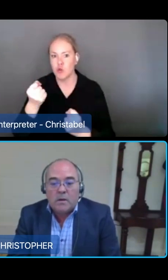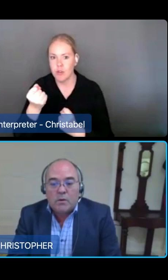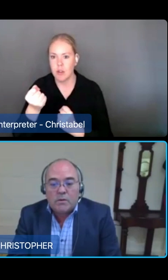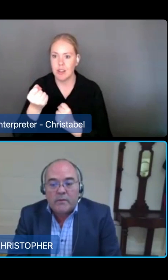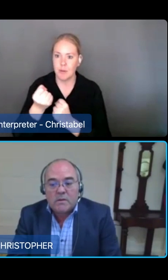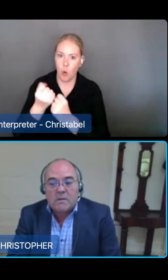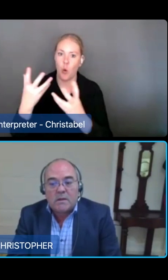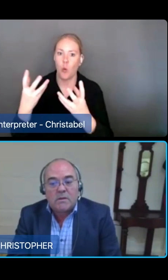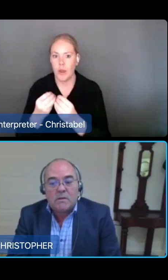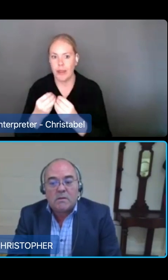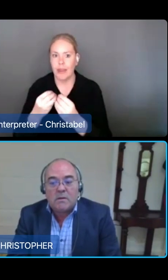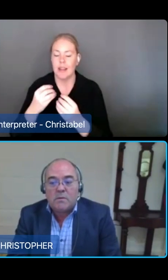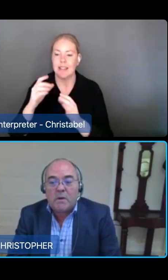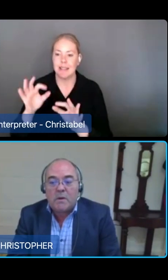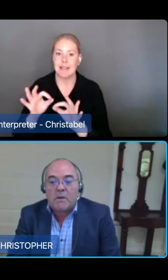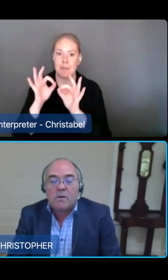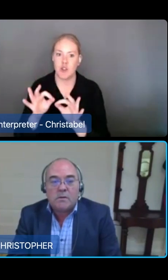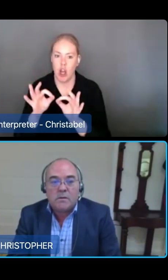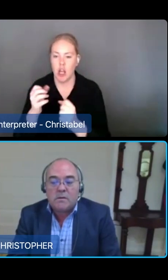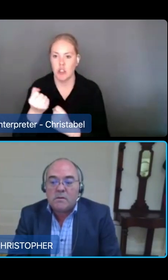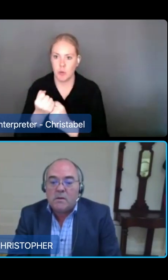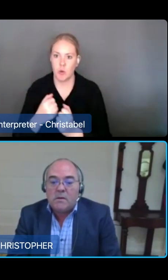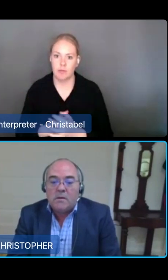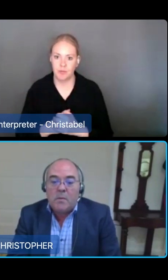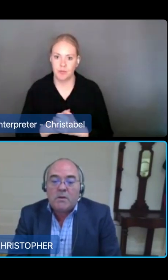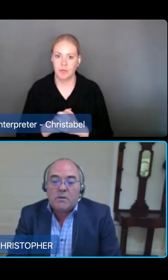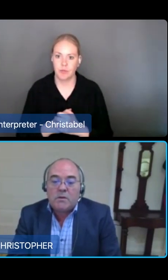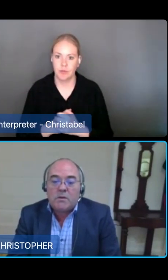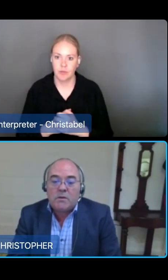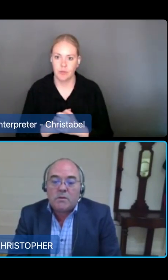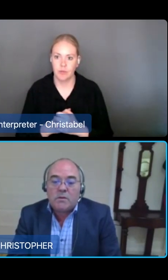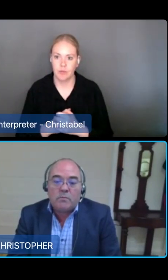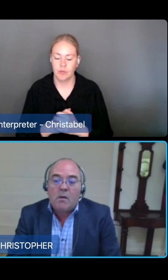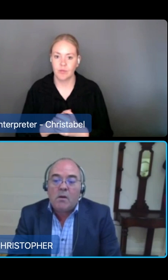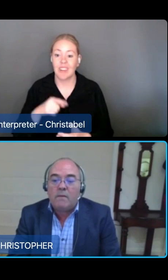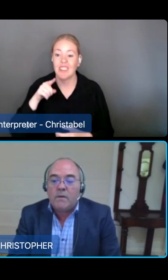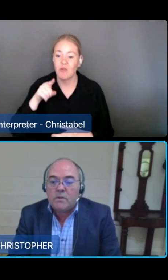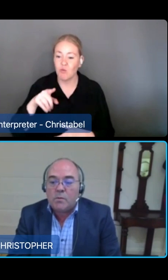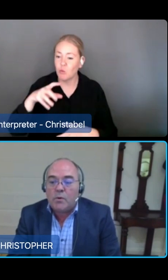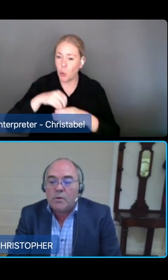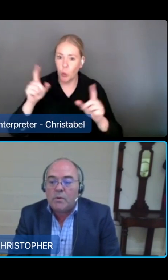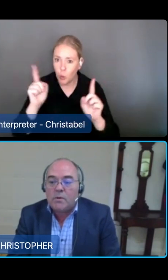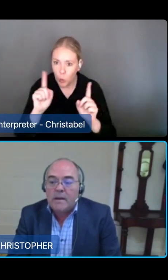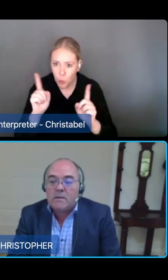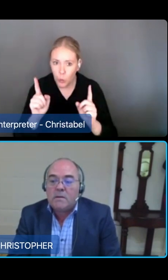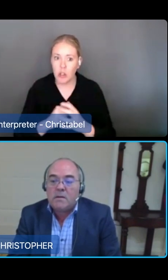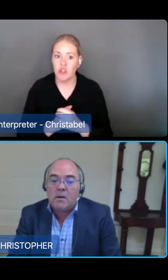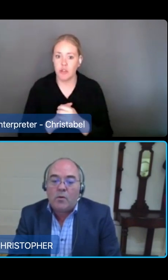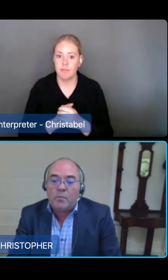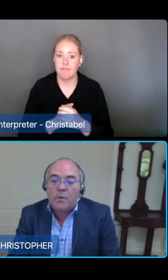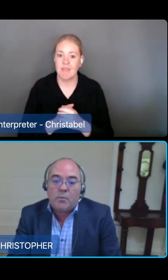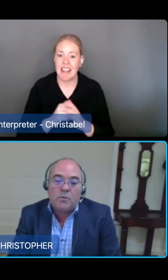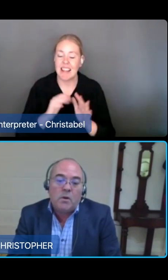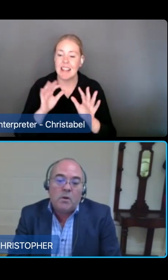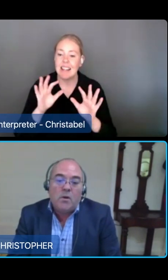This will include services such as specialised continents, dementia support, hearing and vision supports, and assisting